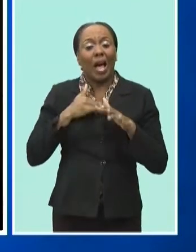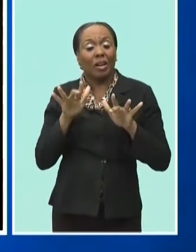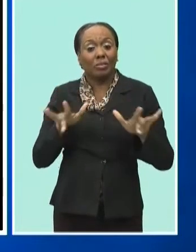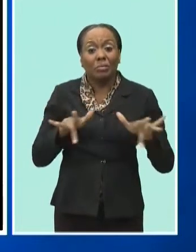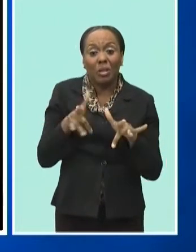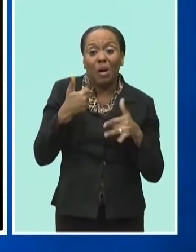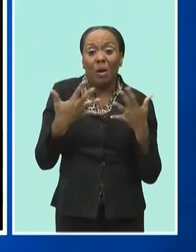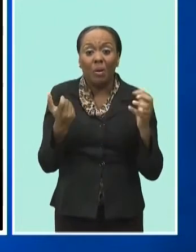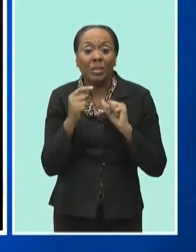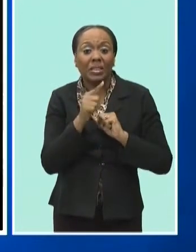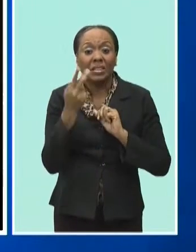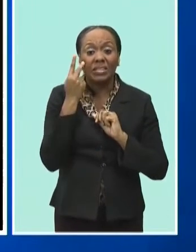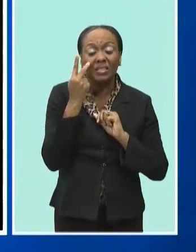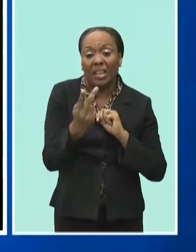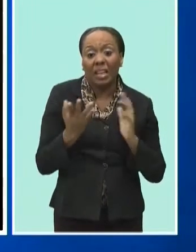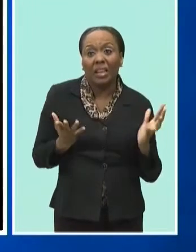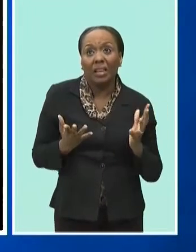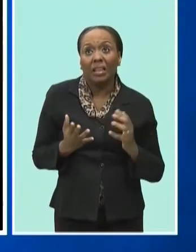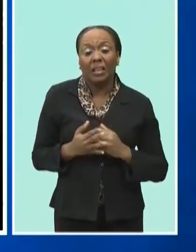to put this in the video.